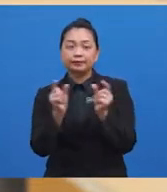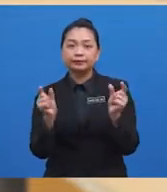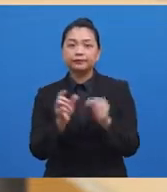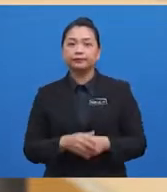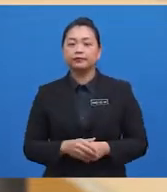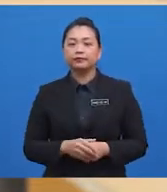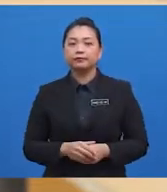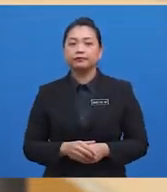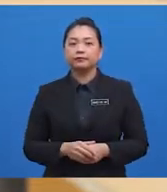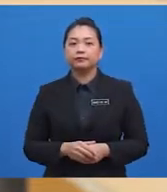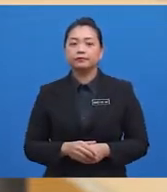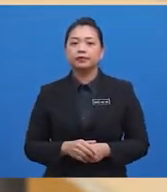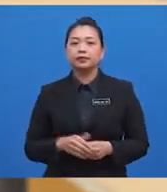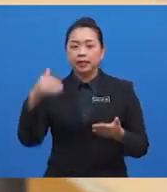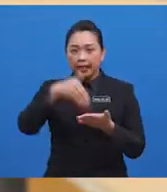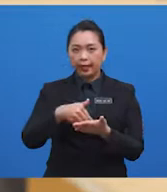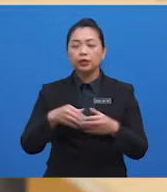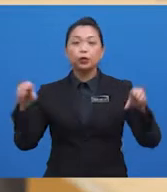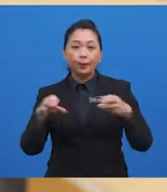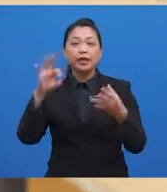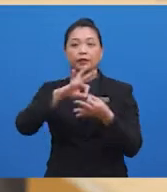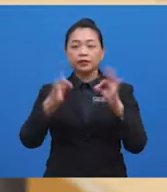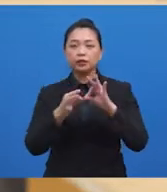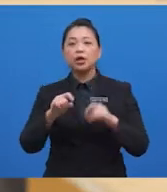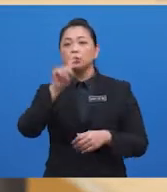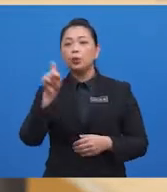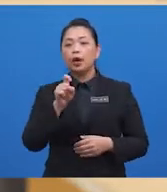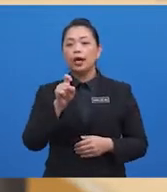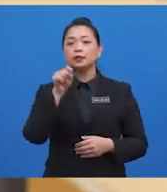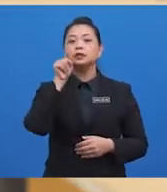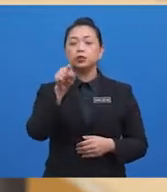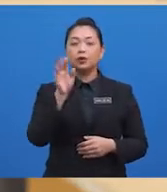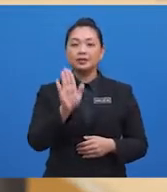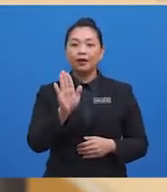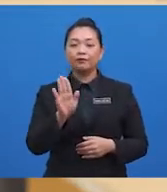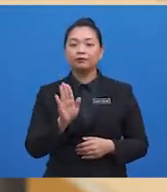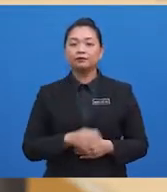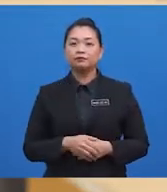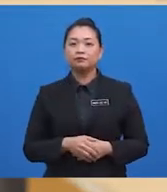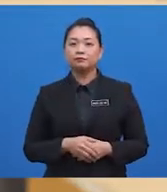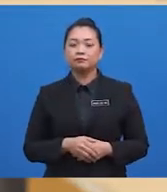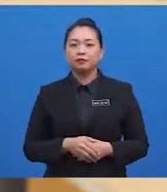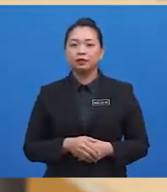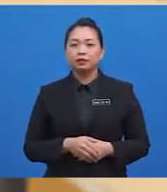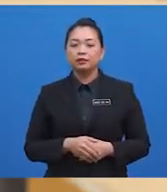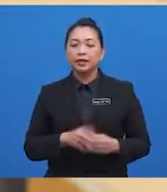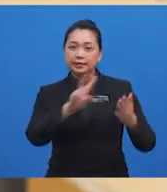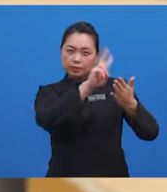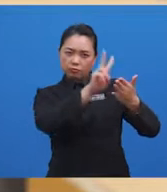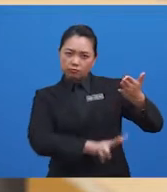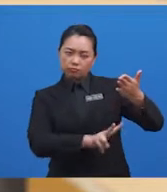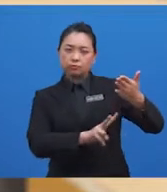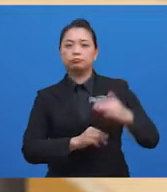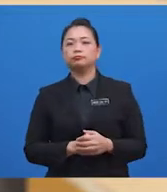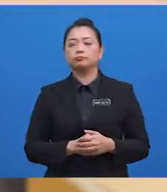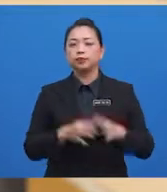statements to fill in the gaps is again to make inferences and to ask yourself the signpost questions as well as scheming and